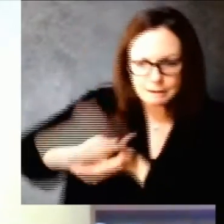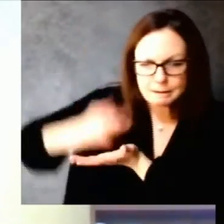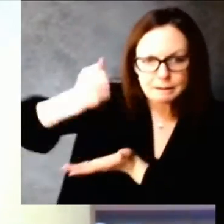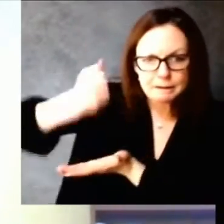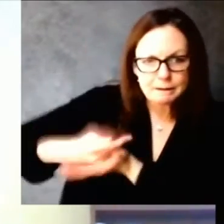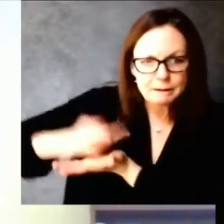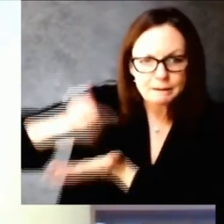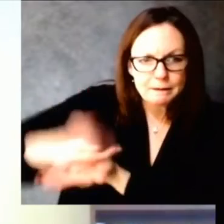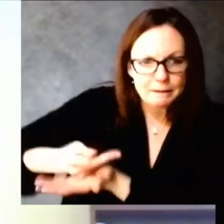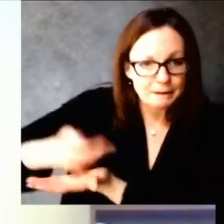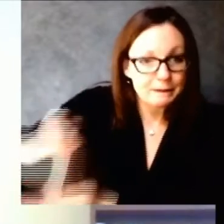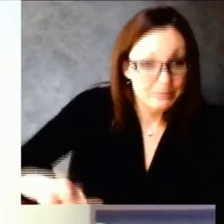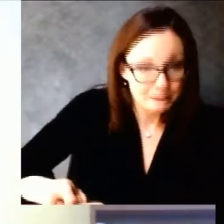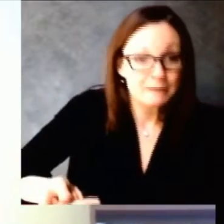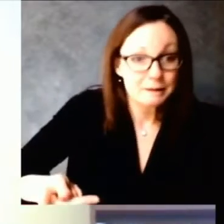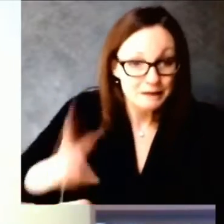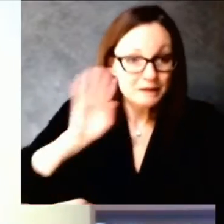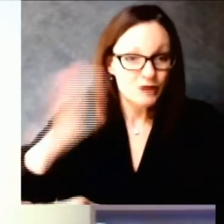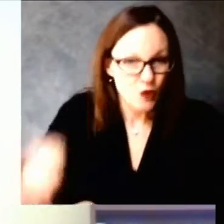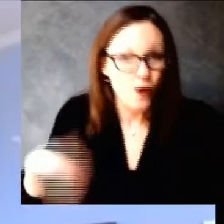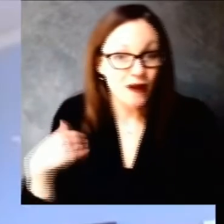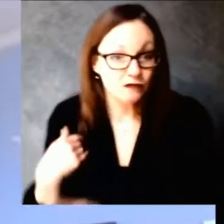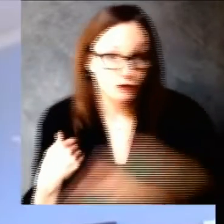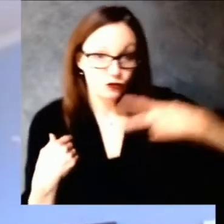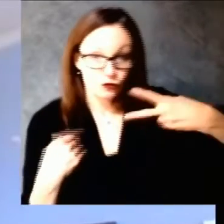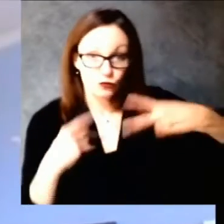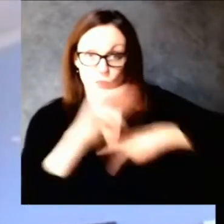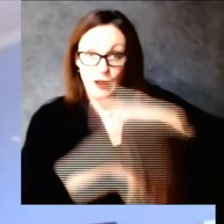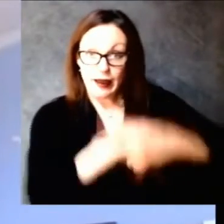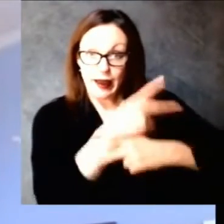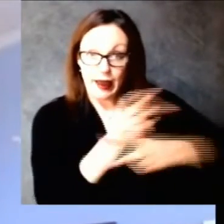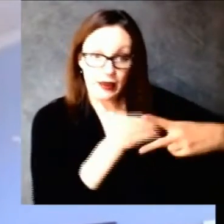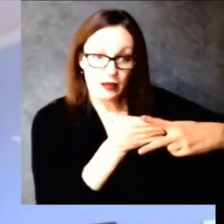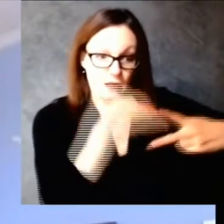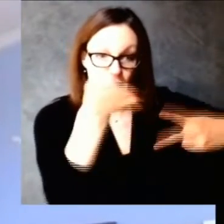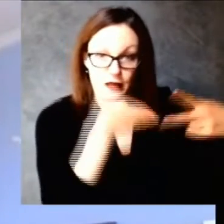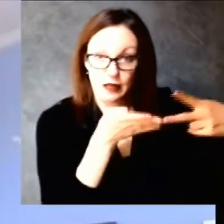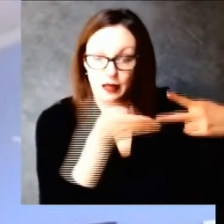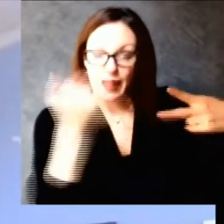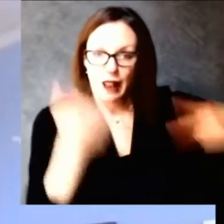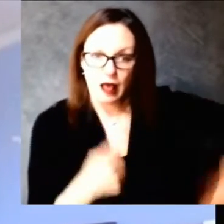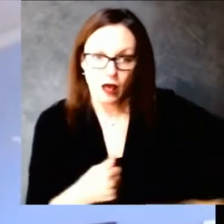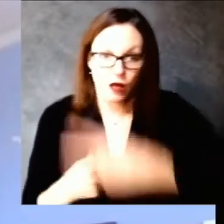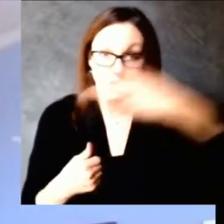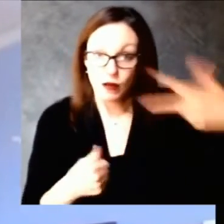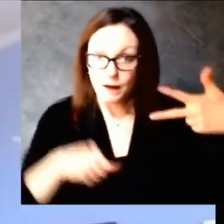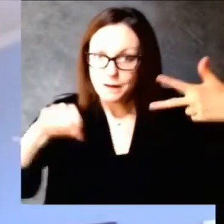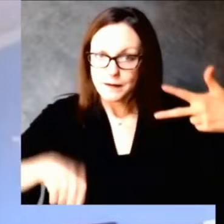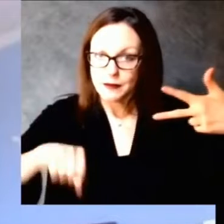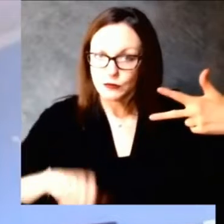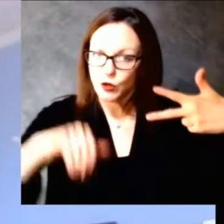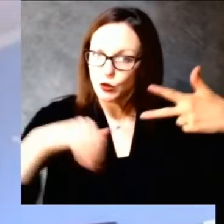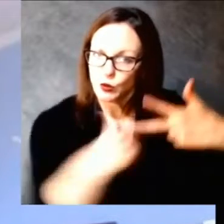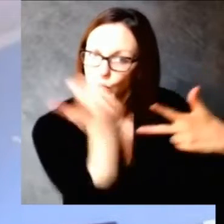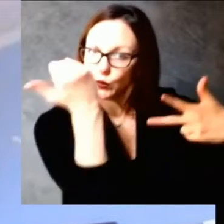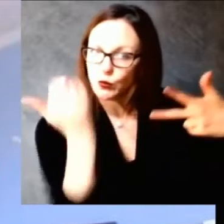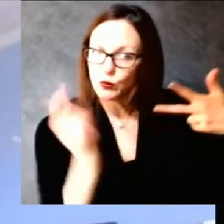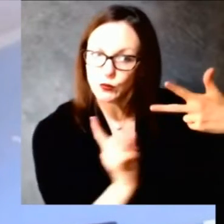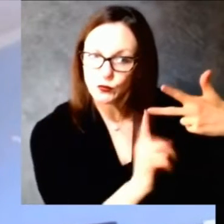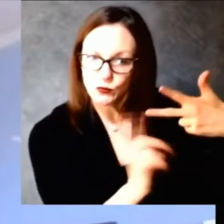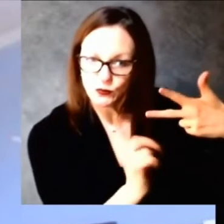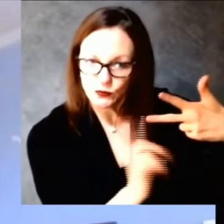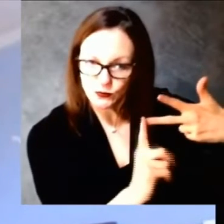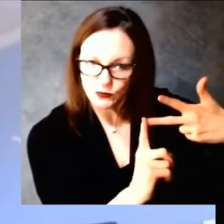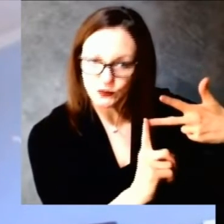the vaccine and begin vaccinating yes so they are receiving the vaccine directly from the federal government and they